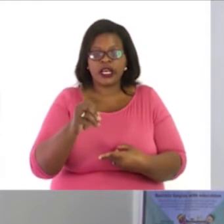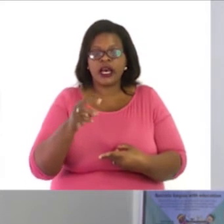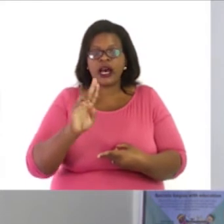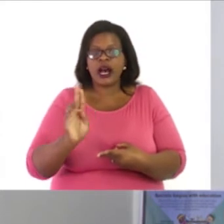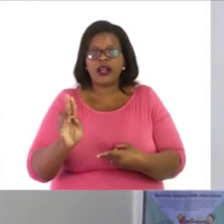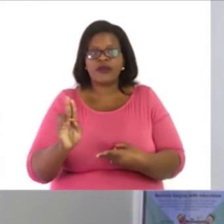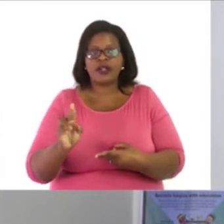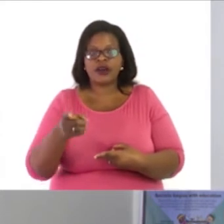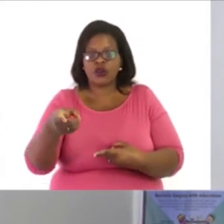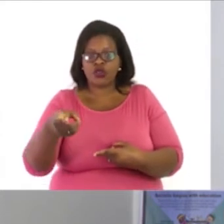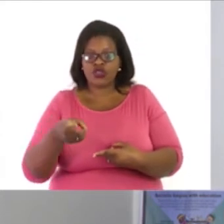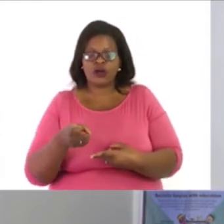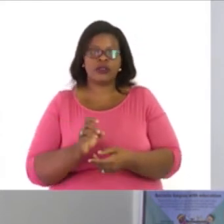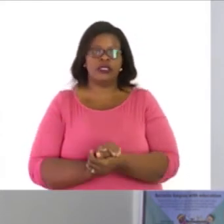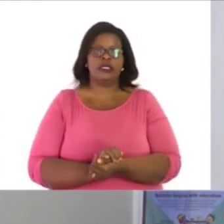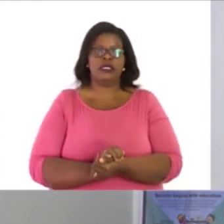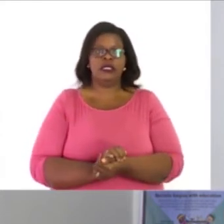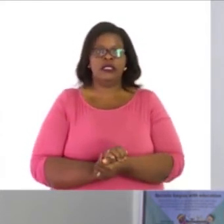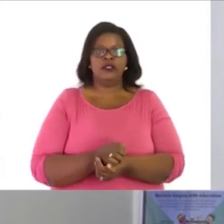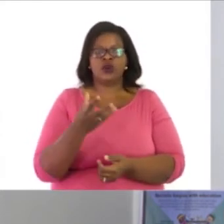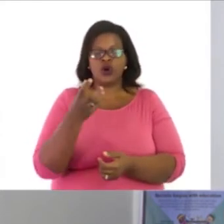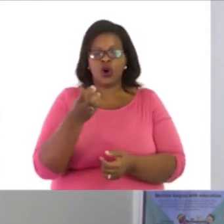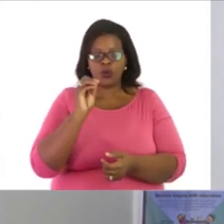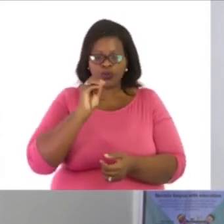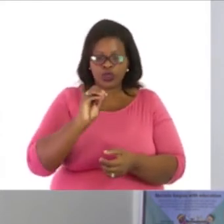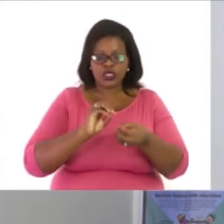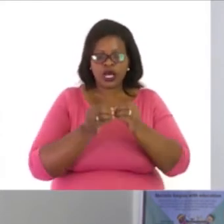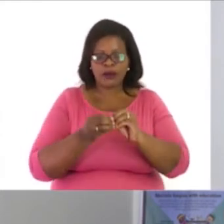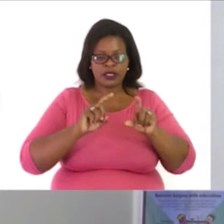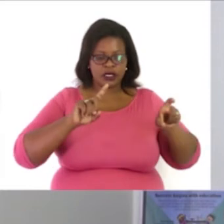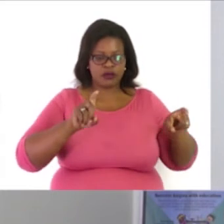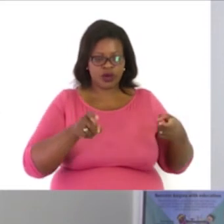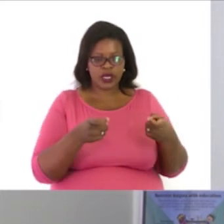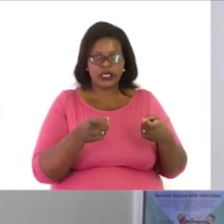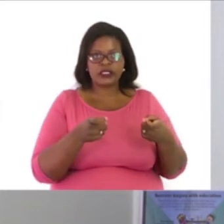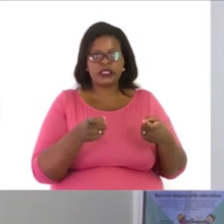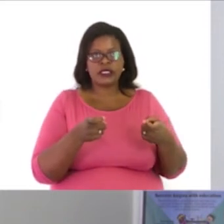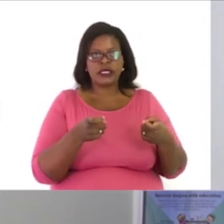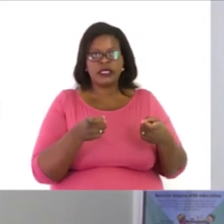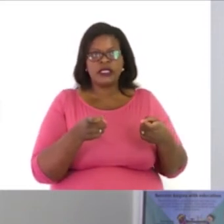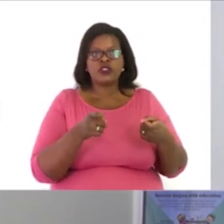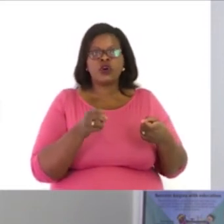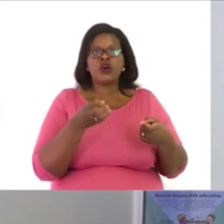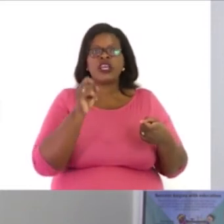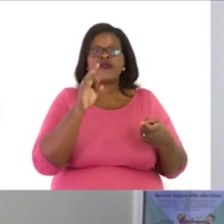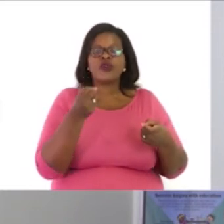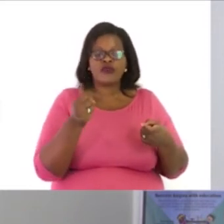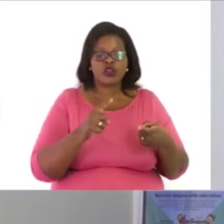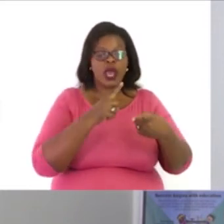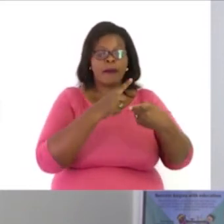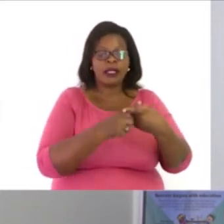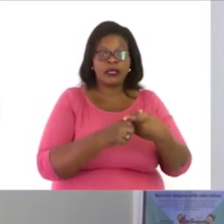And there we find the numbers. We put it in brackets. And then, after we found our multiples of 10, 100,